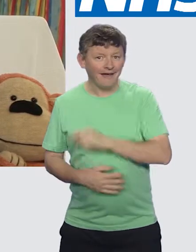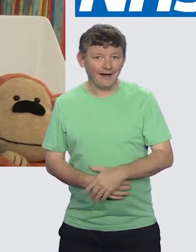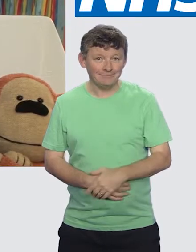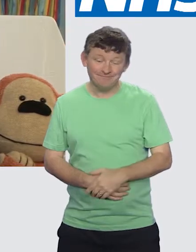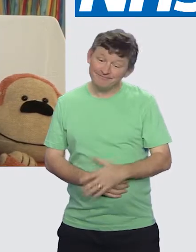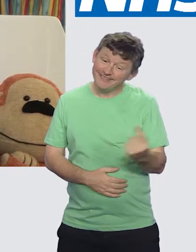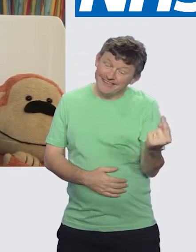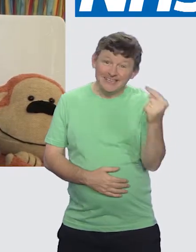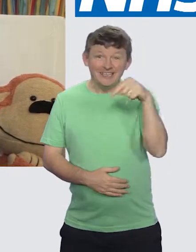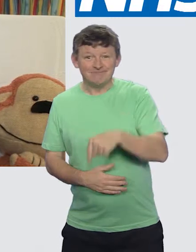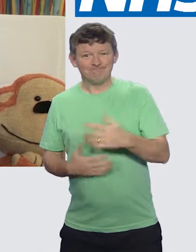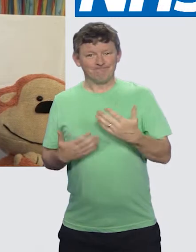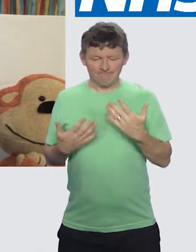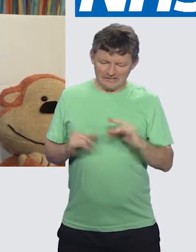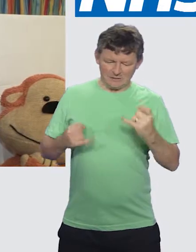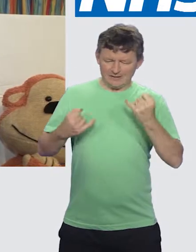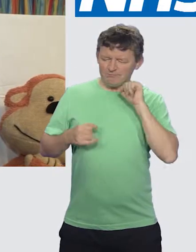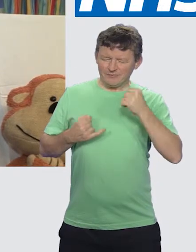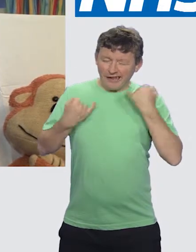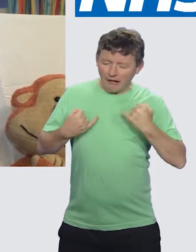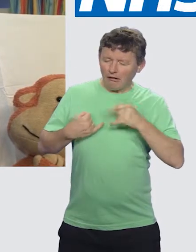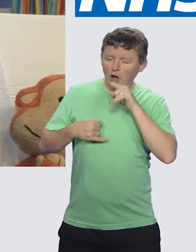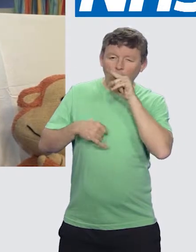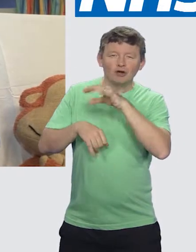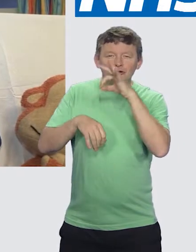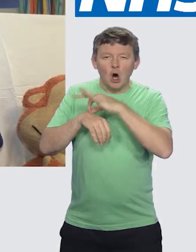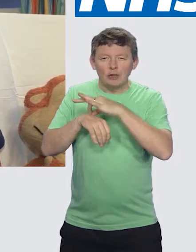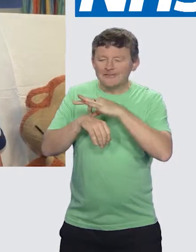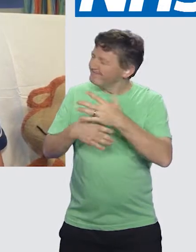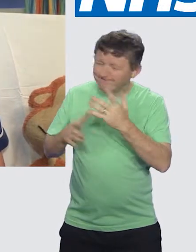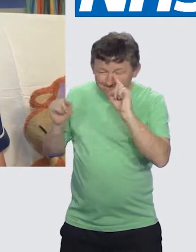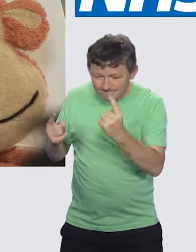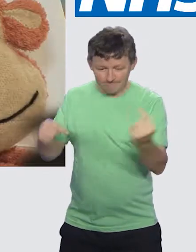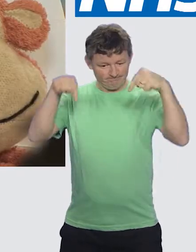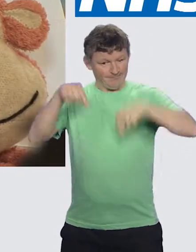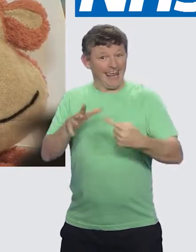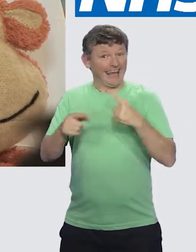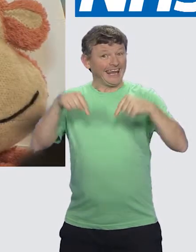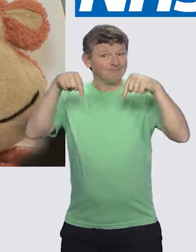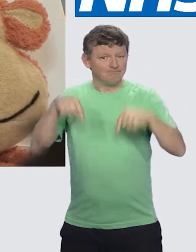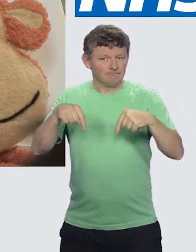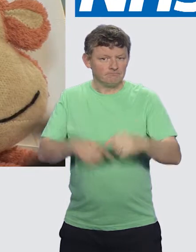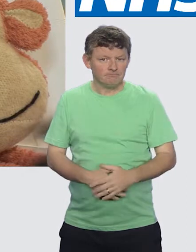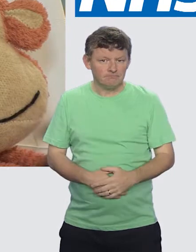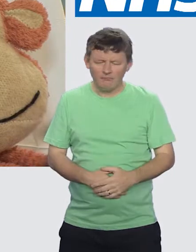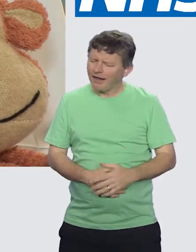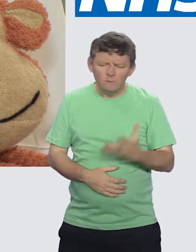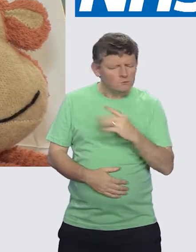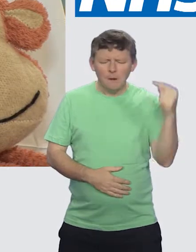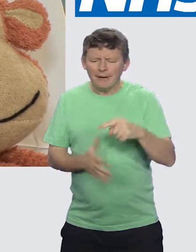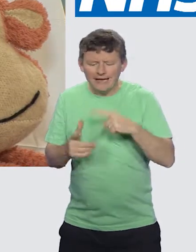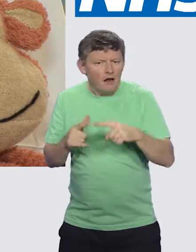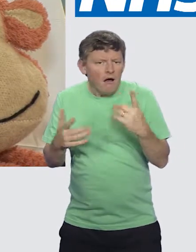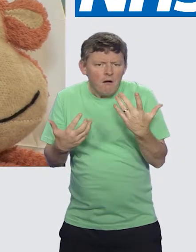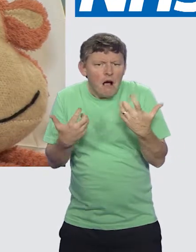A&E when they have serious illnesses or injuries that can't be dealt with by their GP. So what happens when we come to A